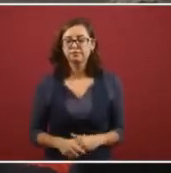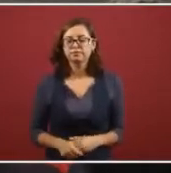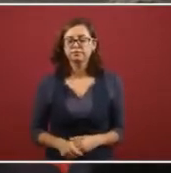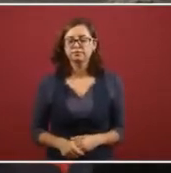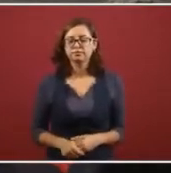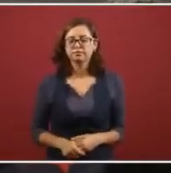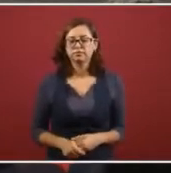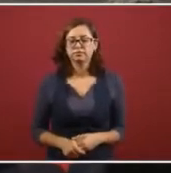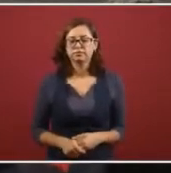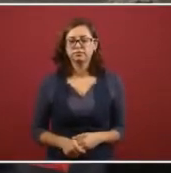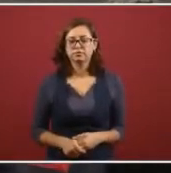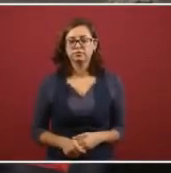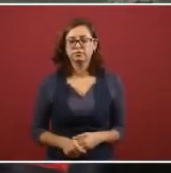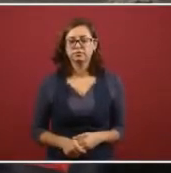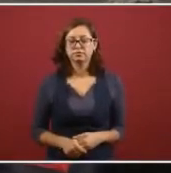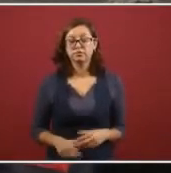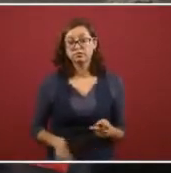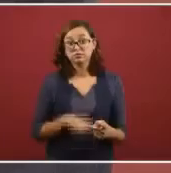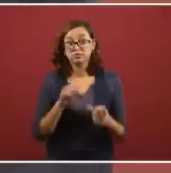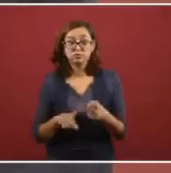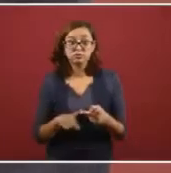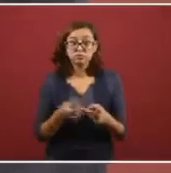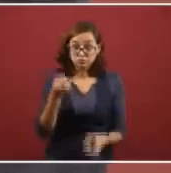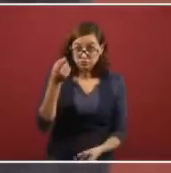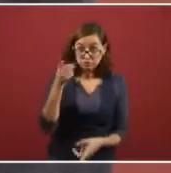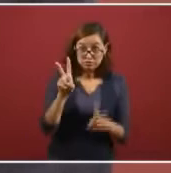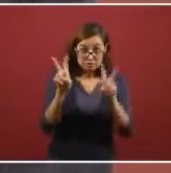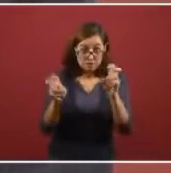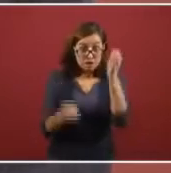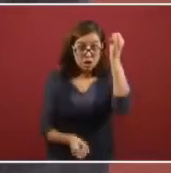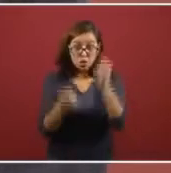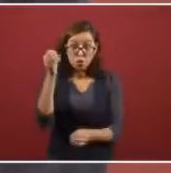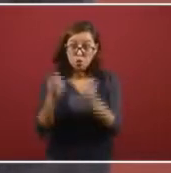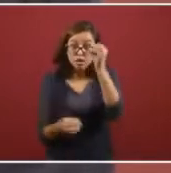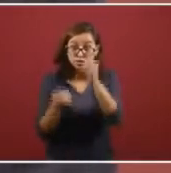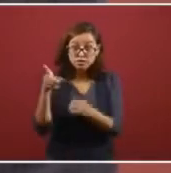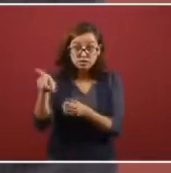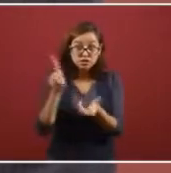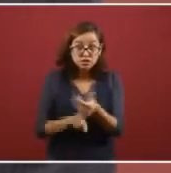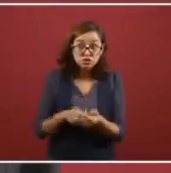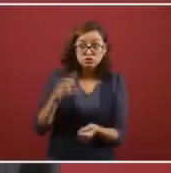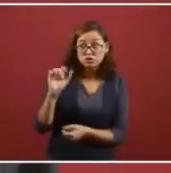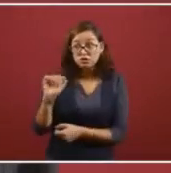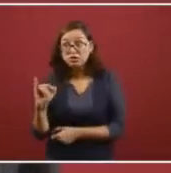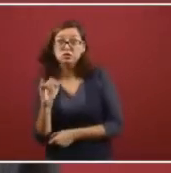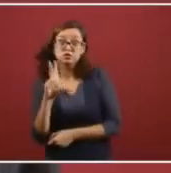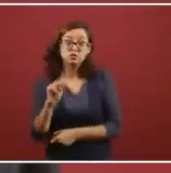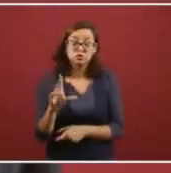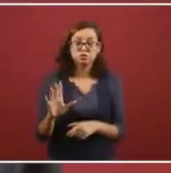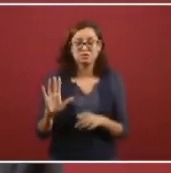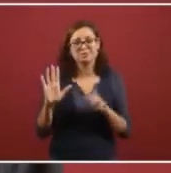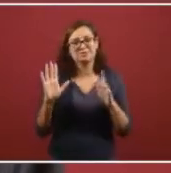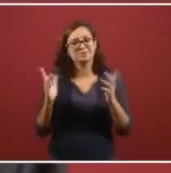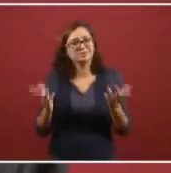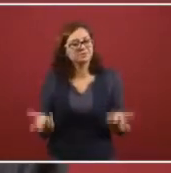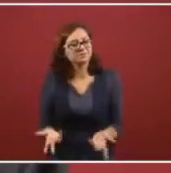that. And regarding, regarding the judge, same thing. It belongs to the, uh,